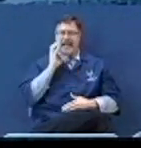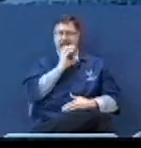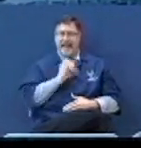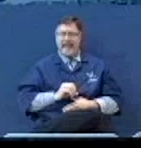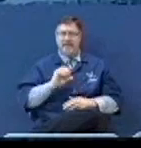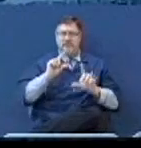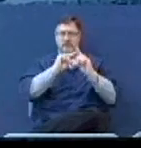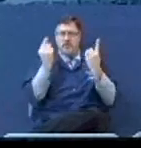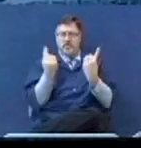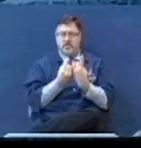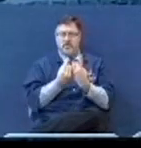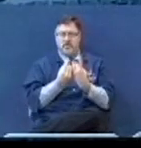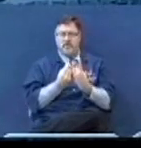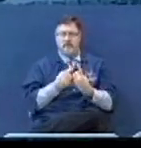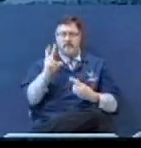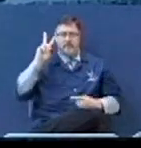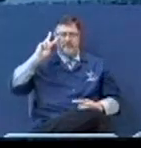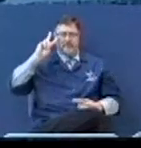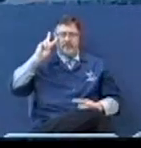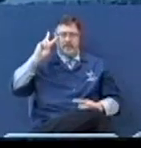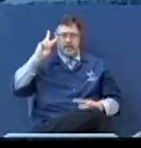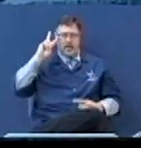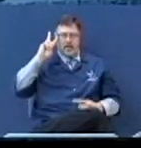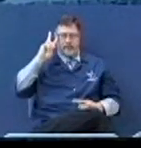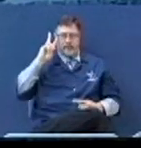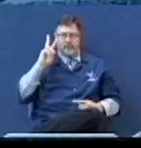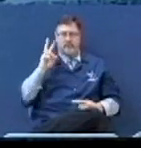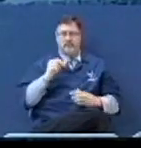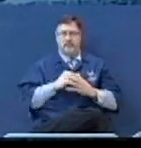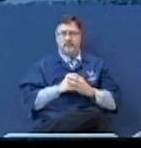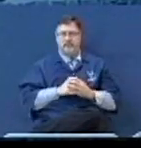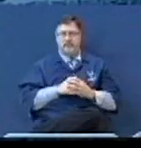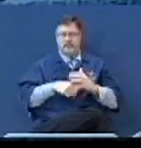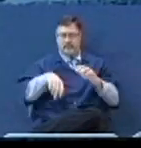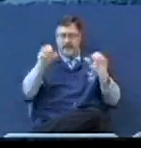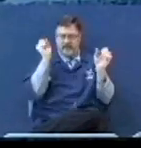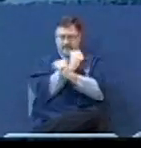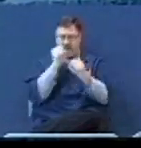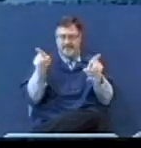veterans. I want you to know something. Those men fight just like those men fought.